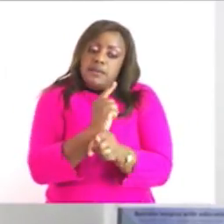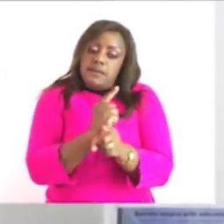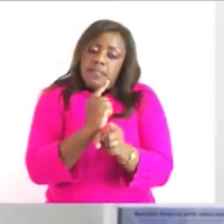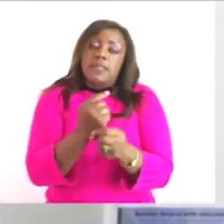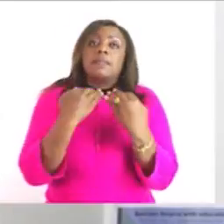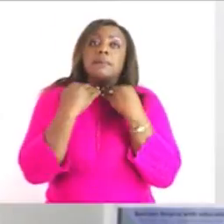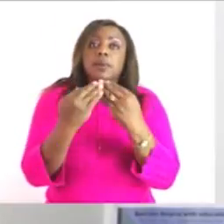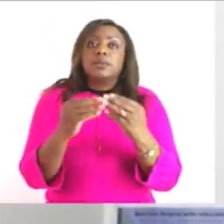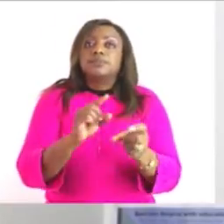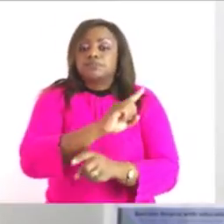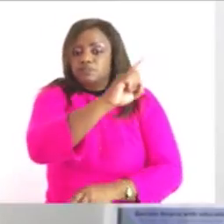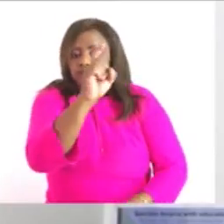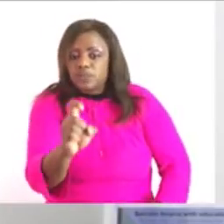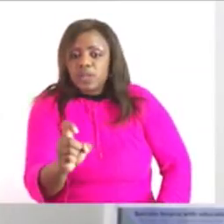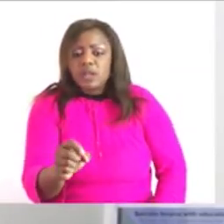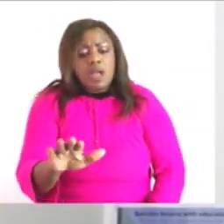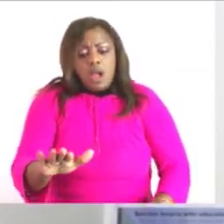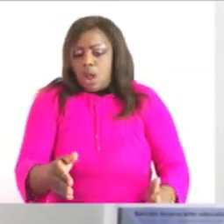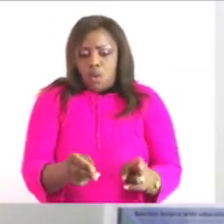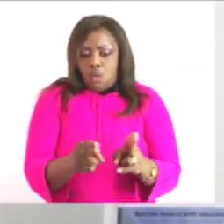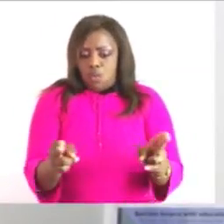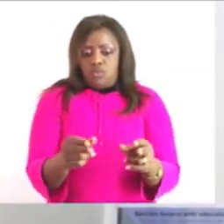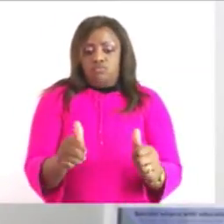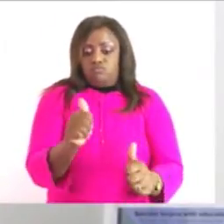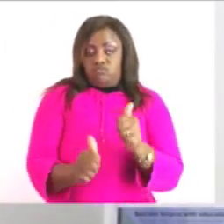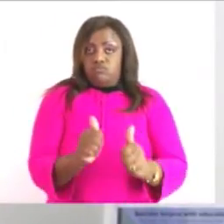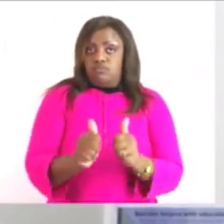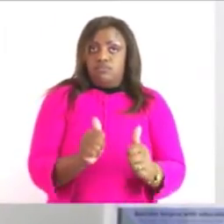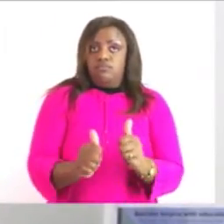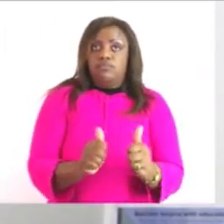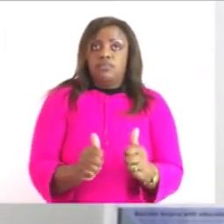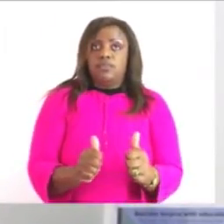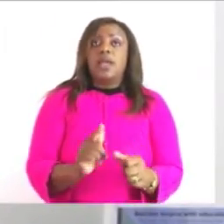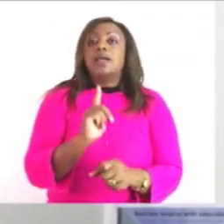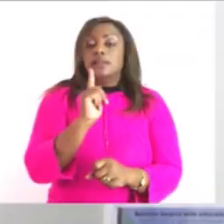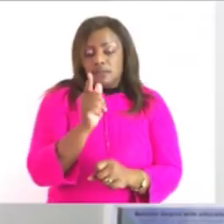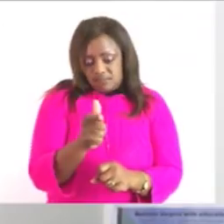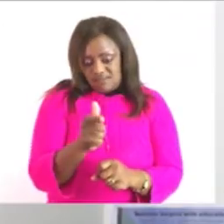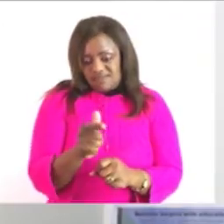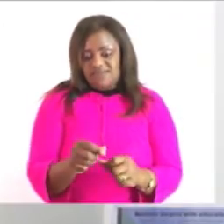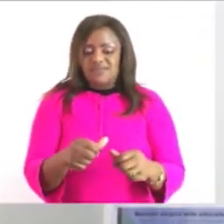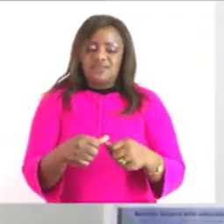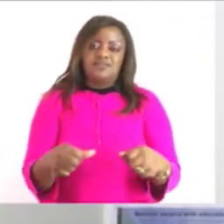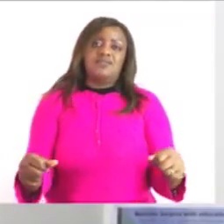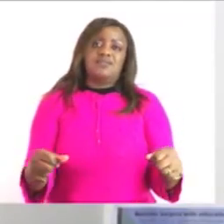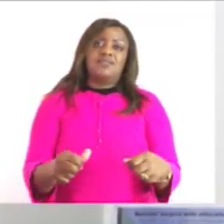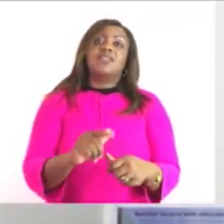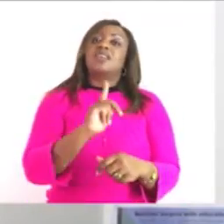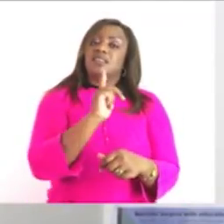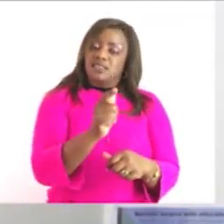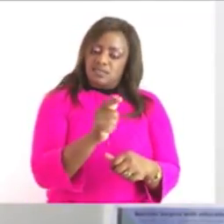estimate it and then you have to measure it's just for one to understand